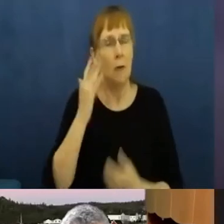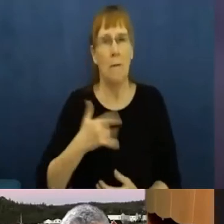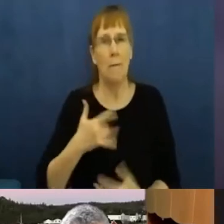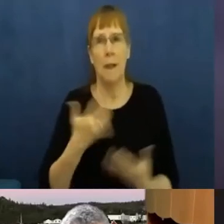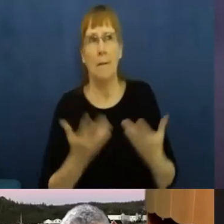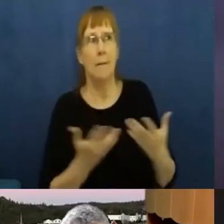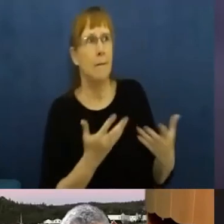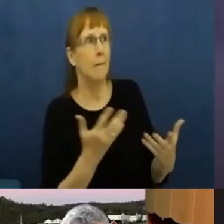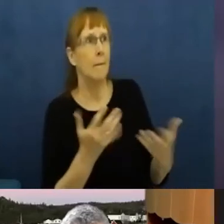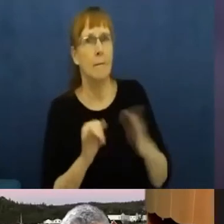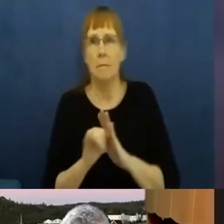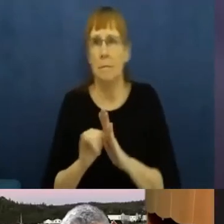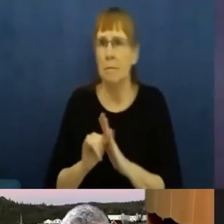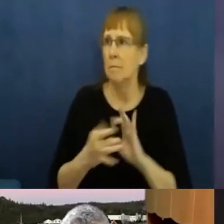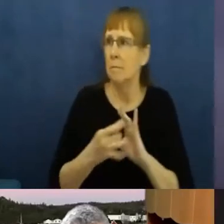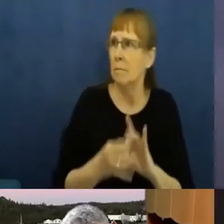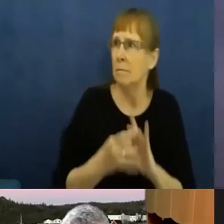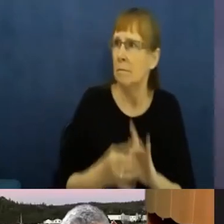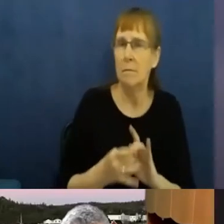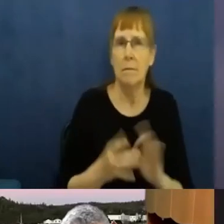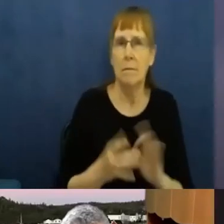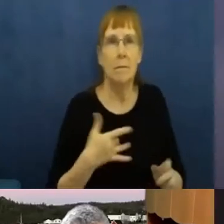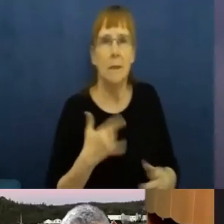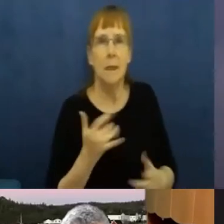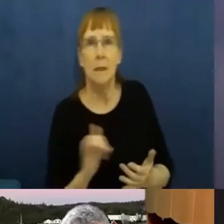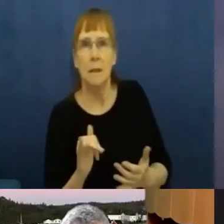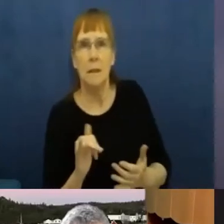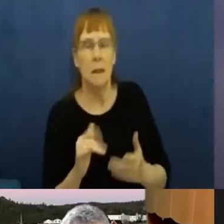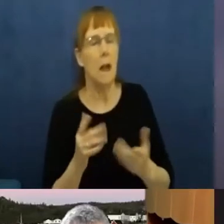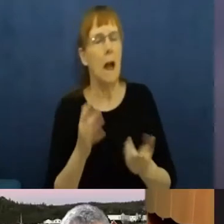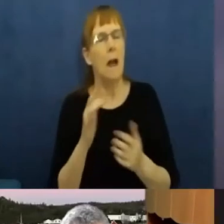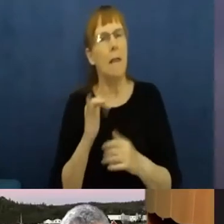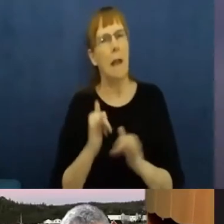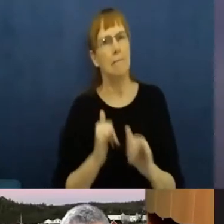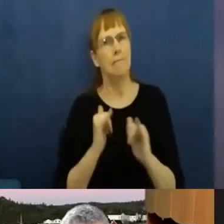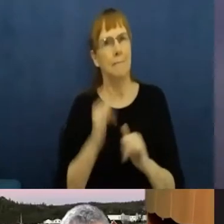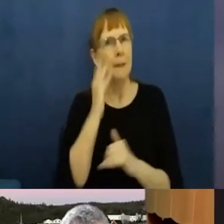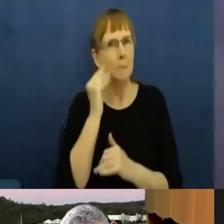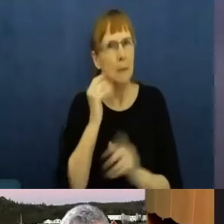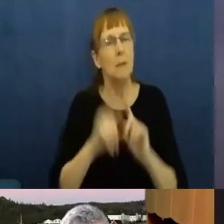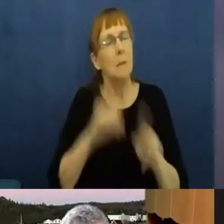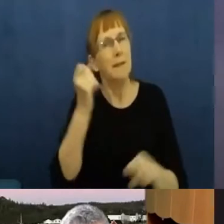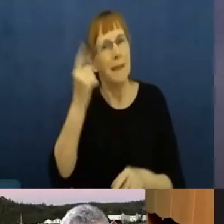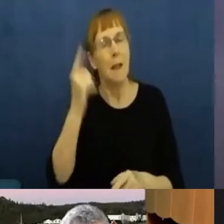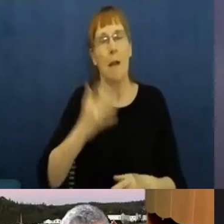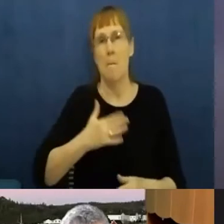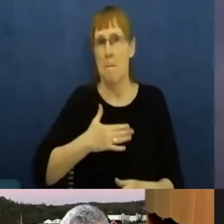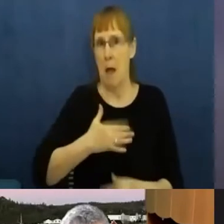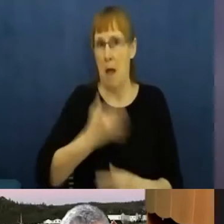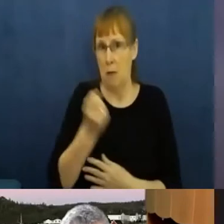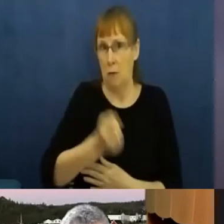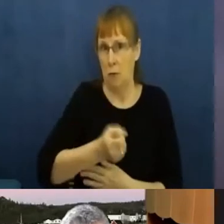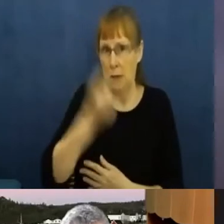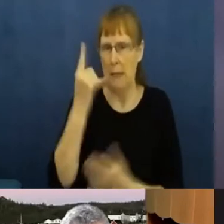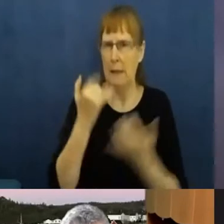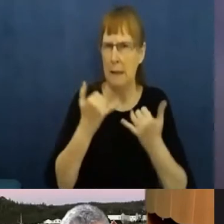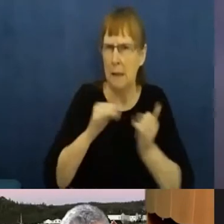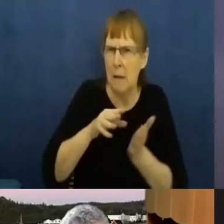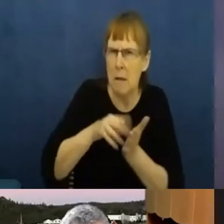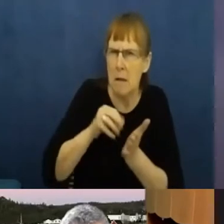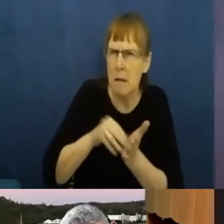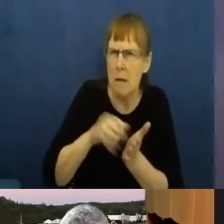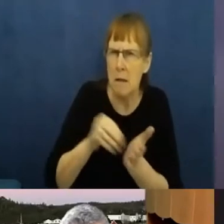that my knowledge and understanding remain very much a work in progress. And I have an amazing